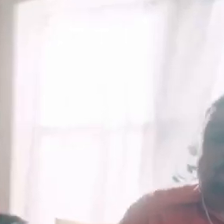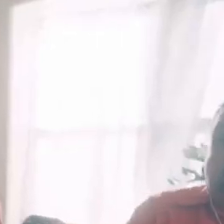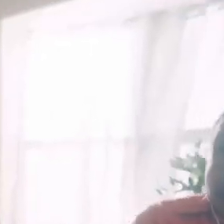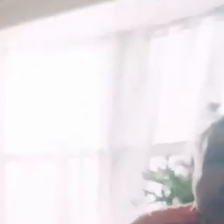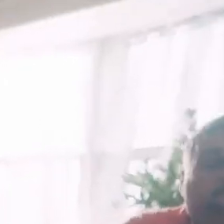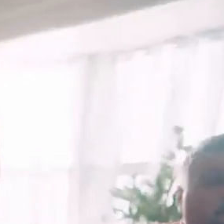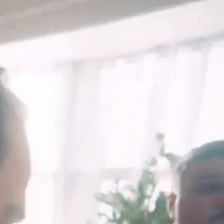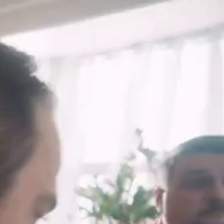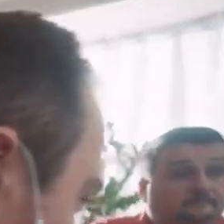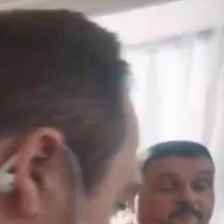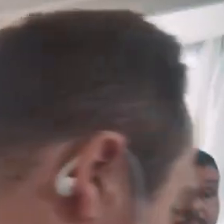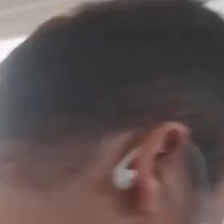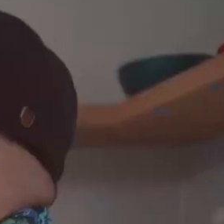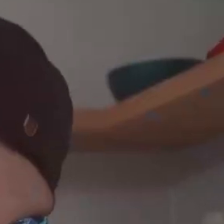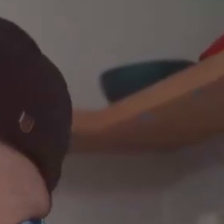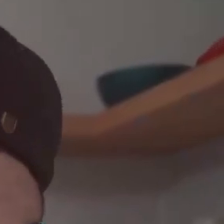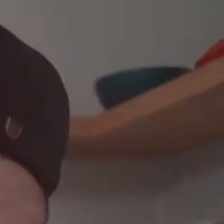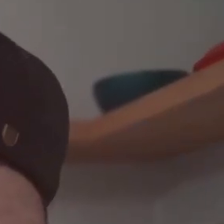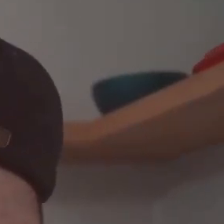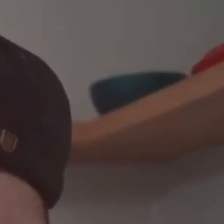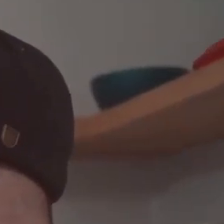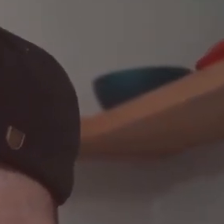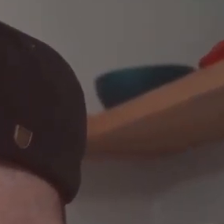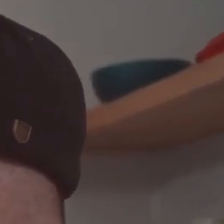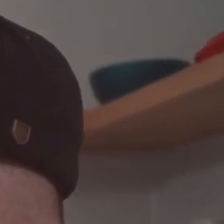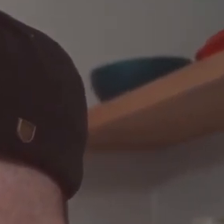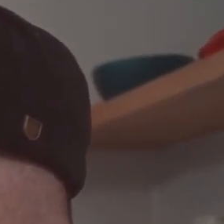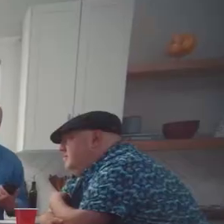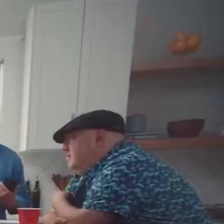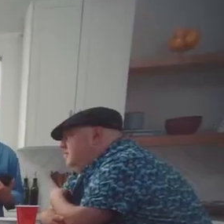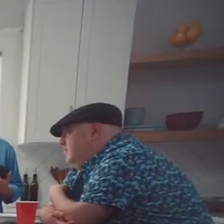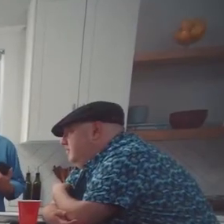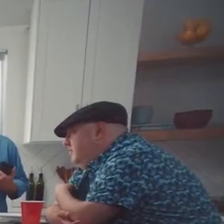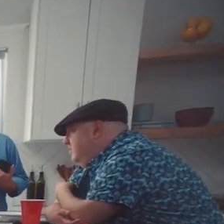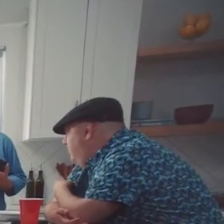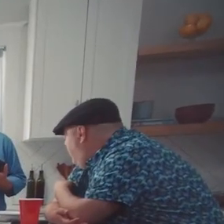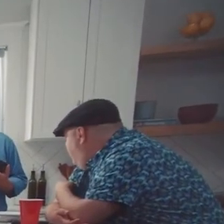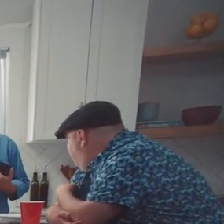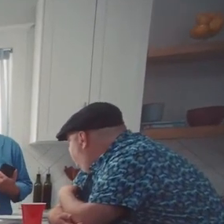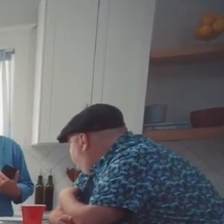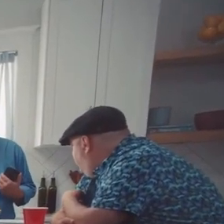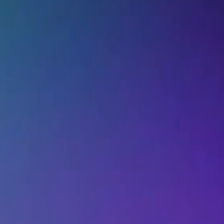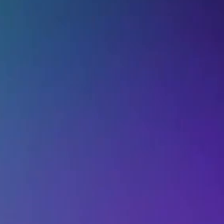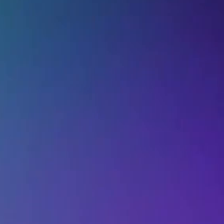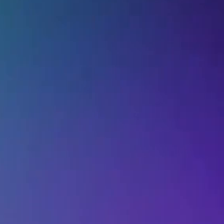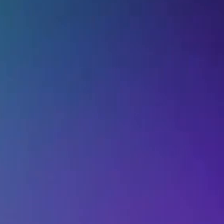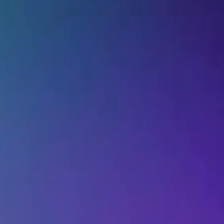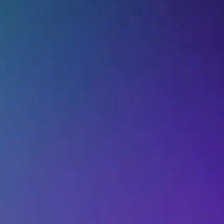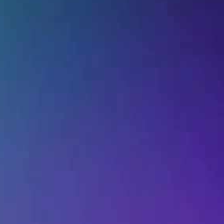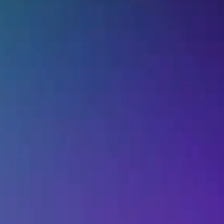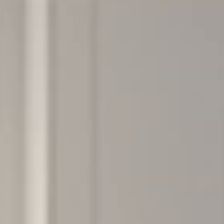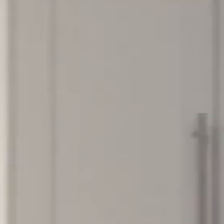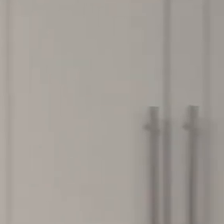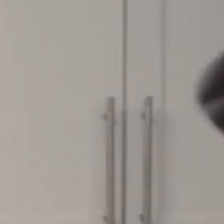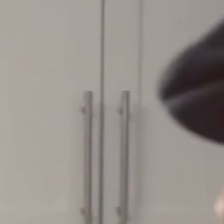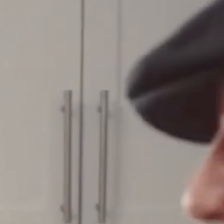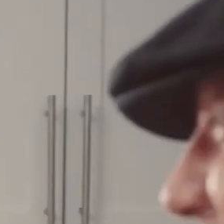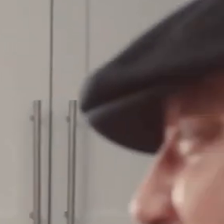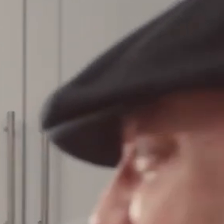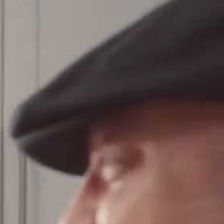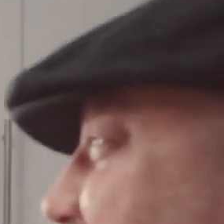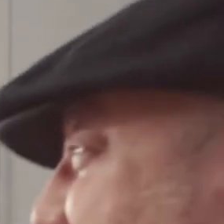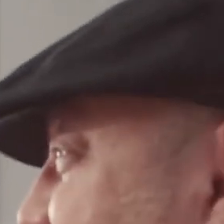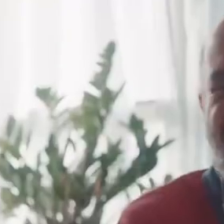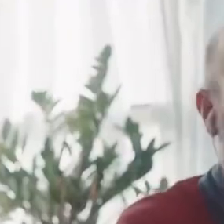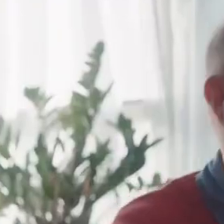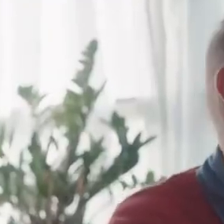Everybody, welcome to the all-blind fantasy football league. After playing in this league for five years and finally